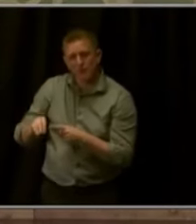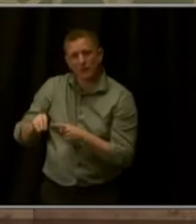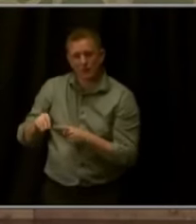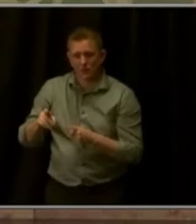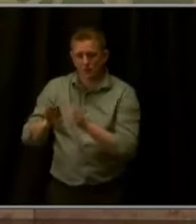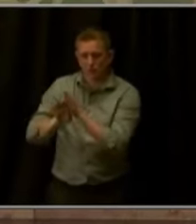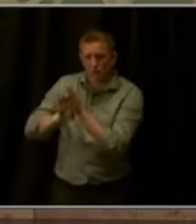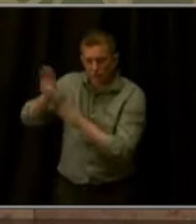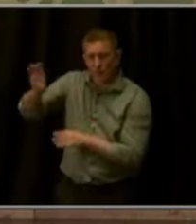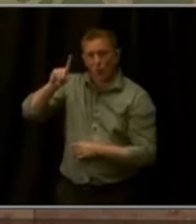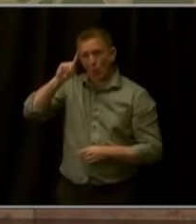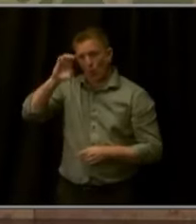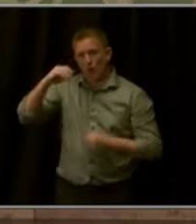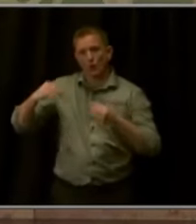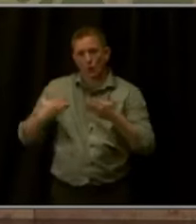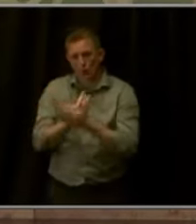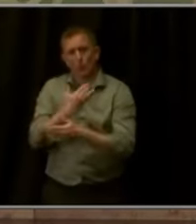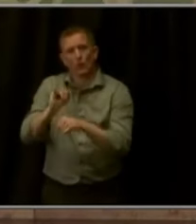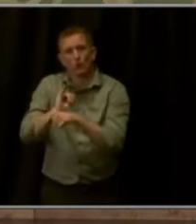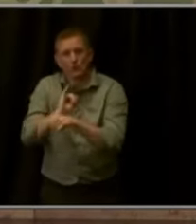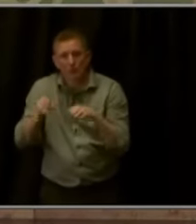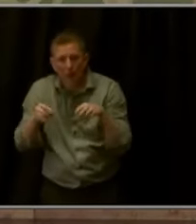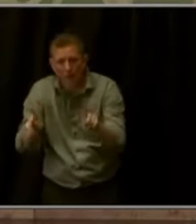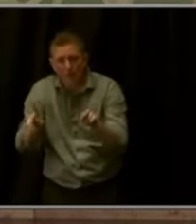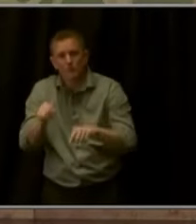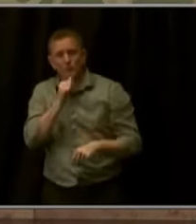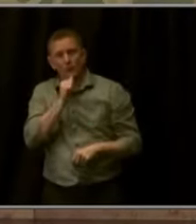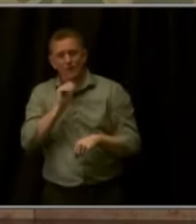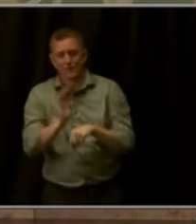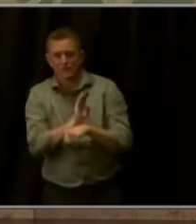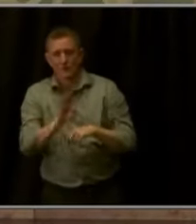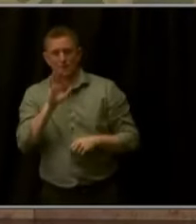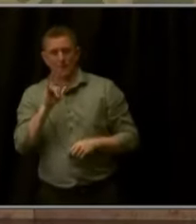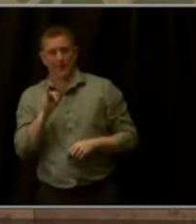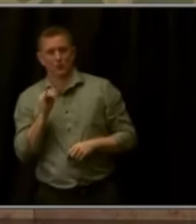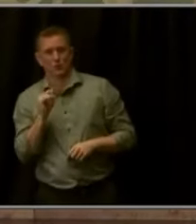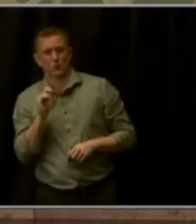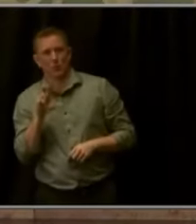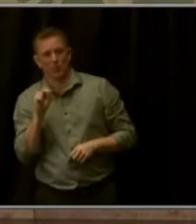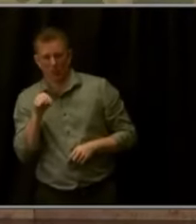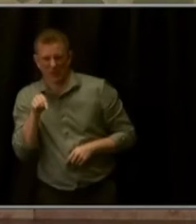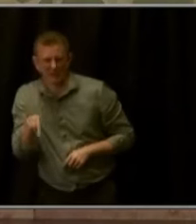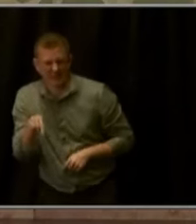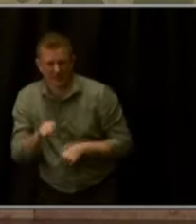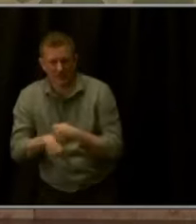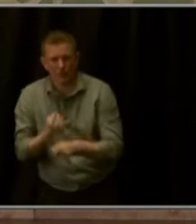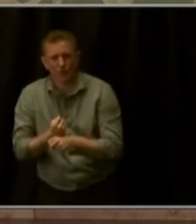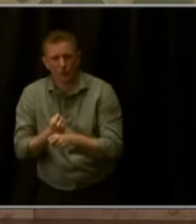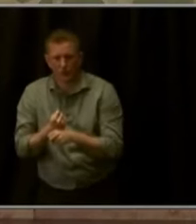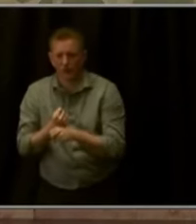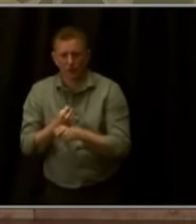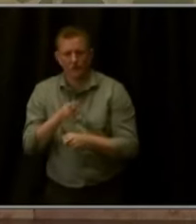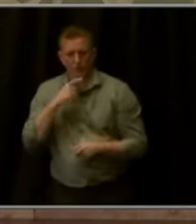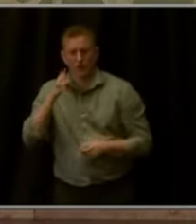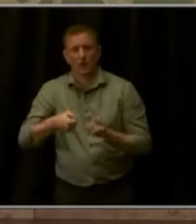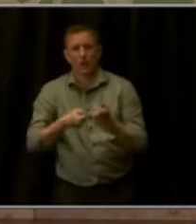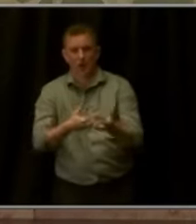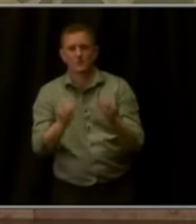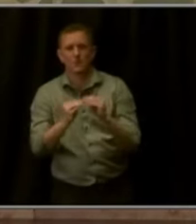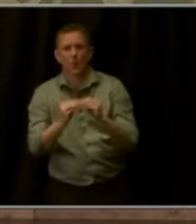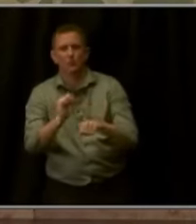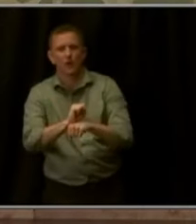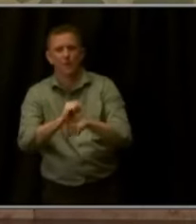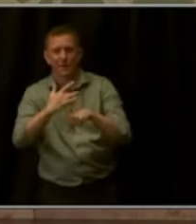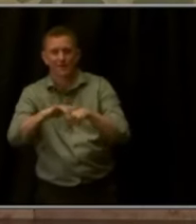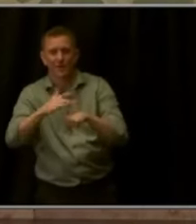in the private sector by June 30th of this year. And these actions translate to more jobs where Coloradans can learn